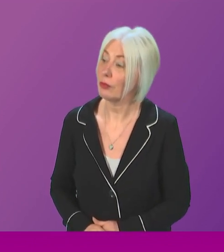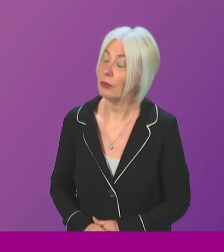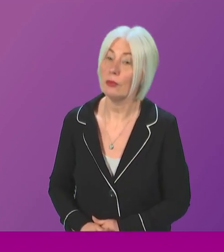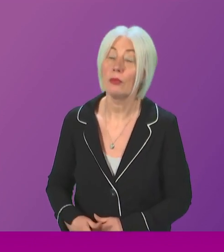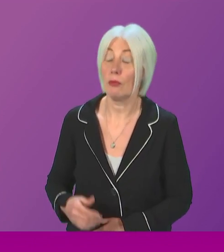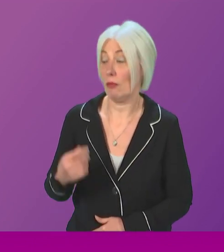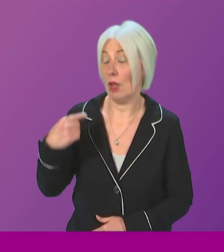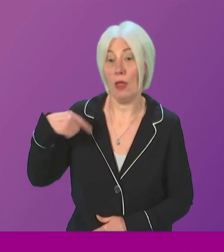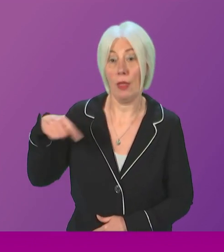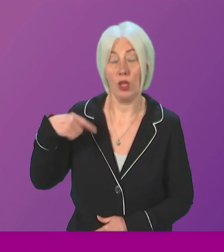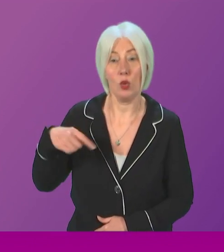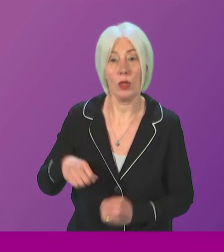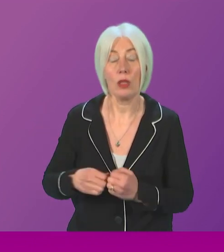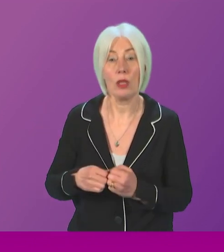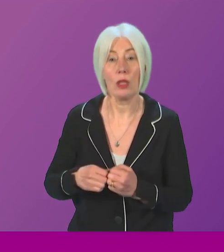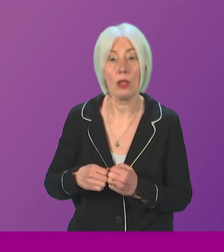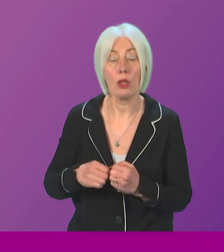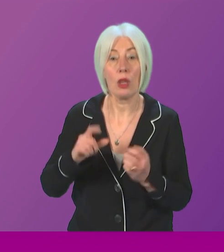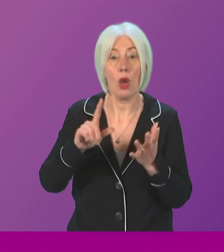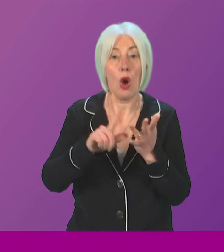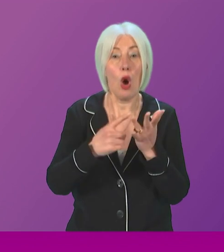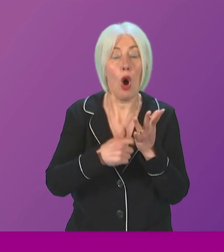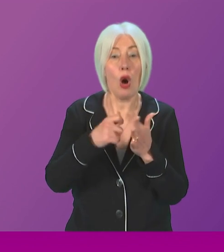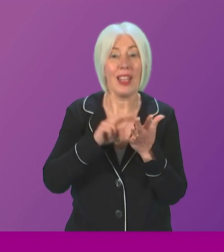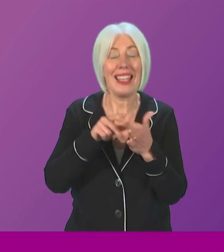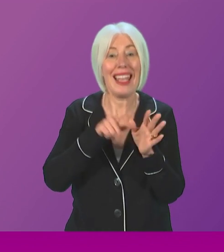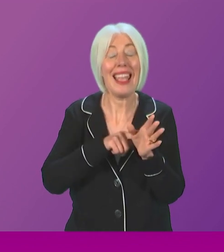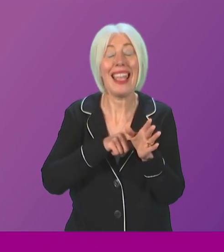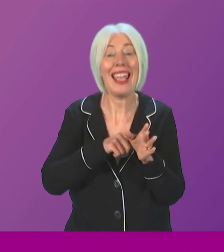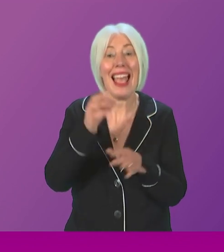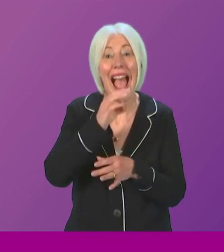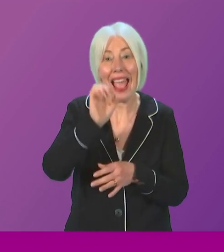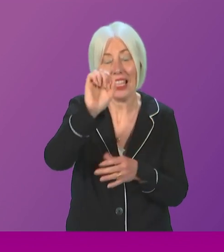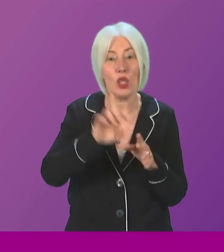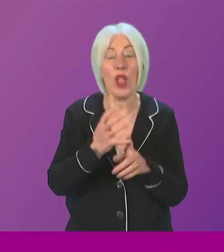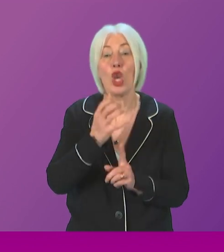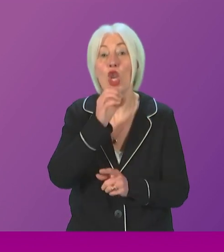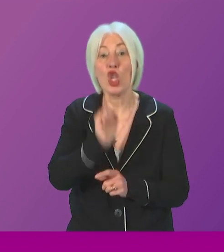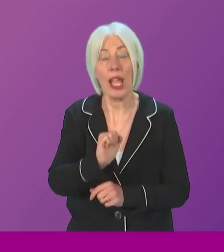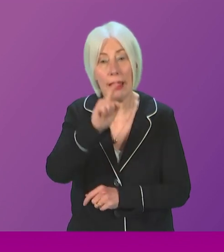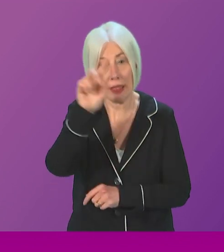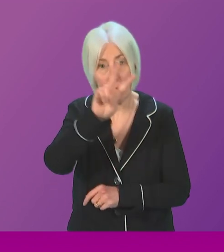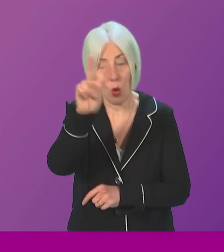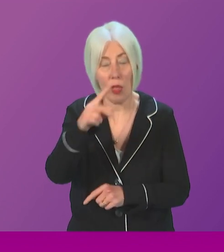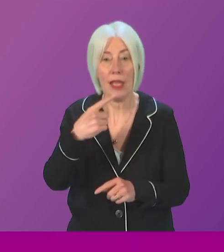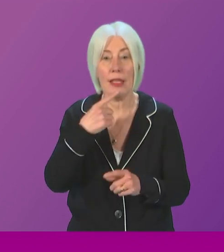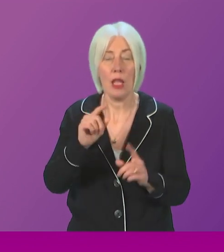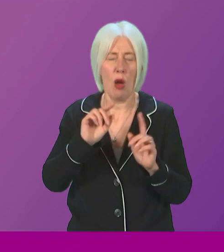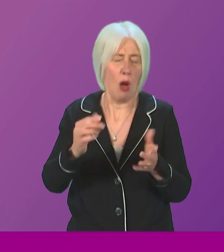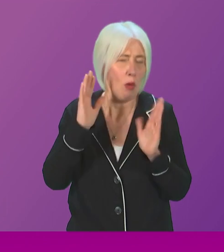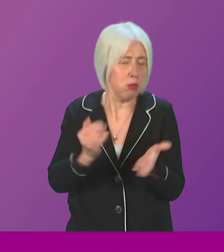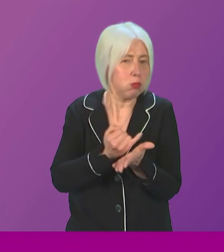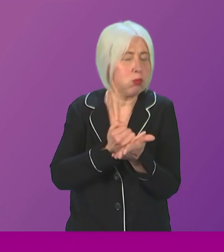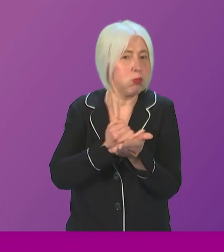Earlier this week, Orkney Island's Council joined counterparts in Shetland and the Western Isles in voicing the strongest possible opposition